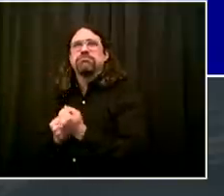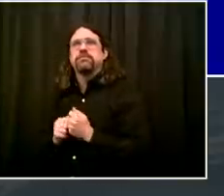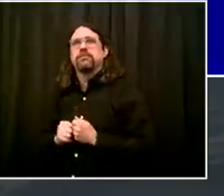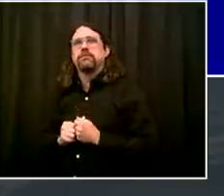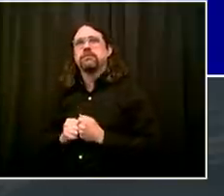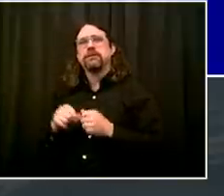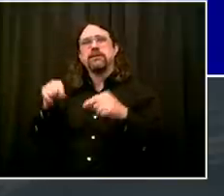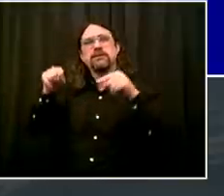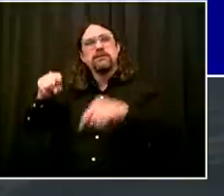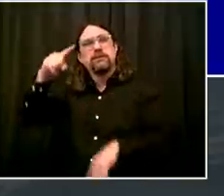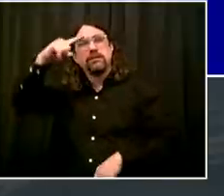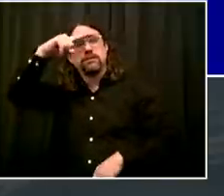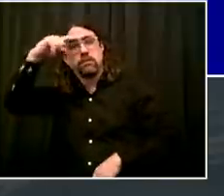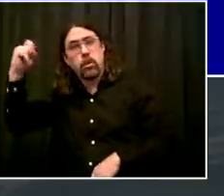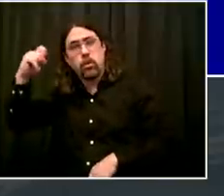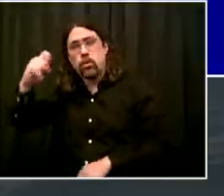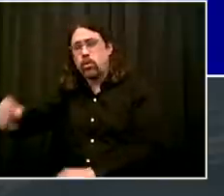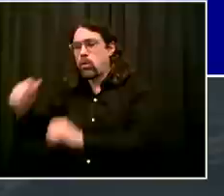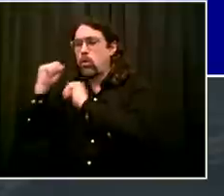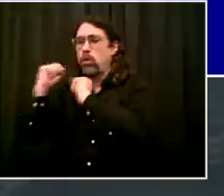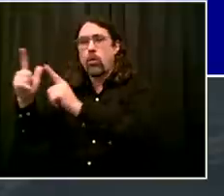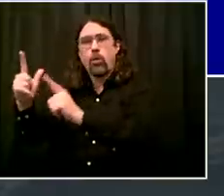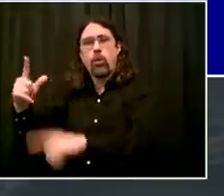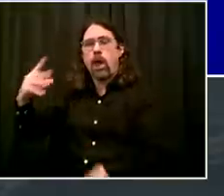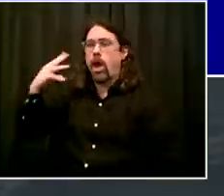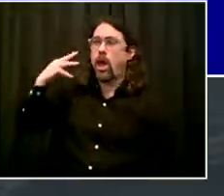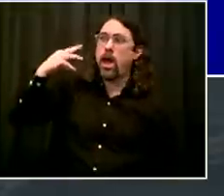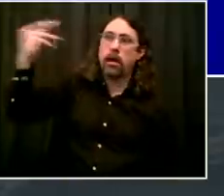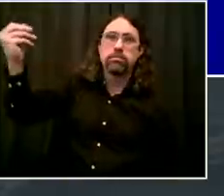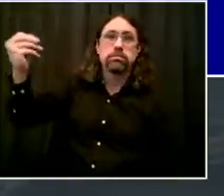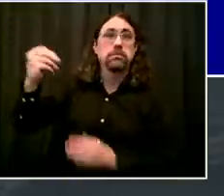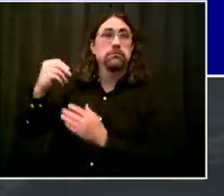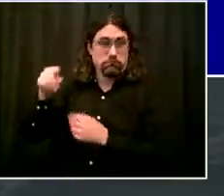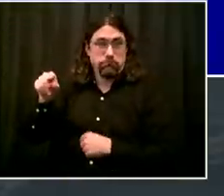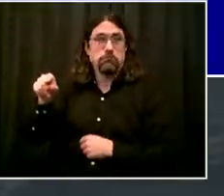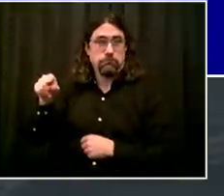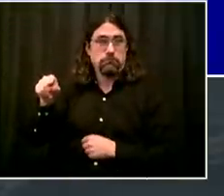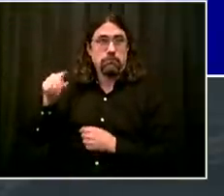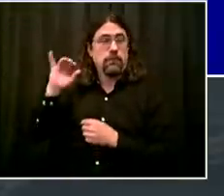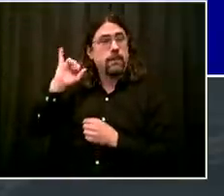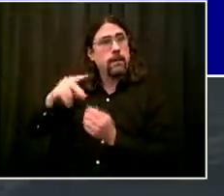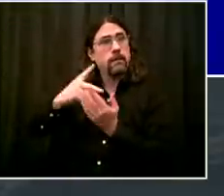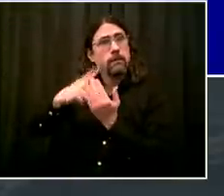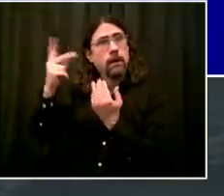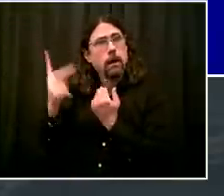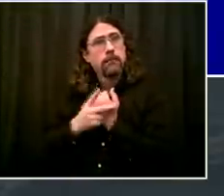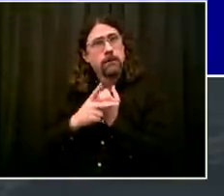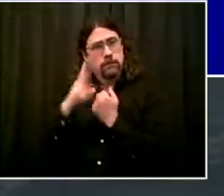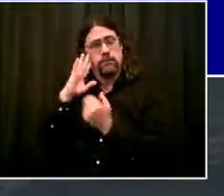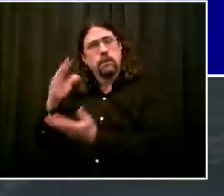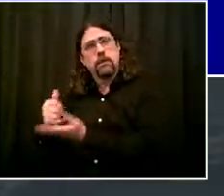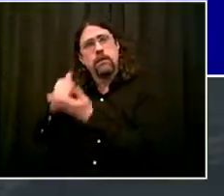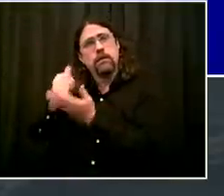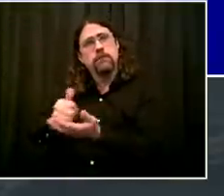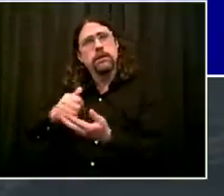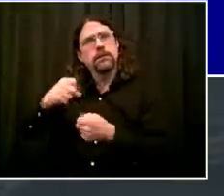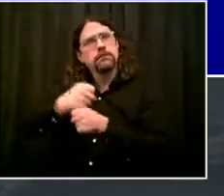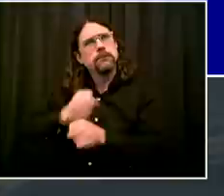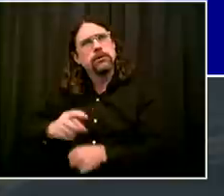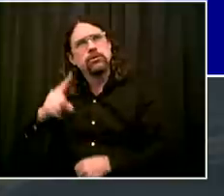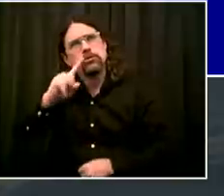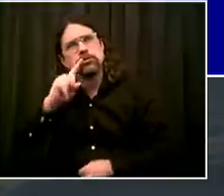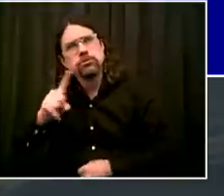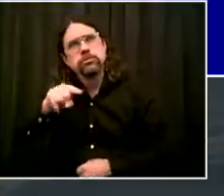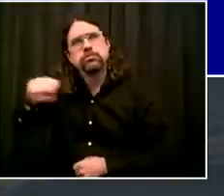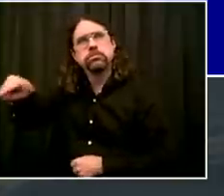working with a neighborhood policing philosophy. It's been done over five summers. And we